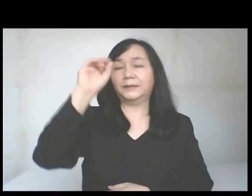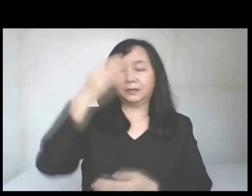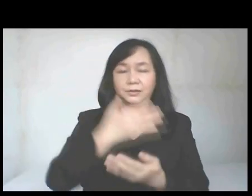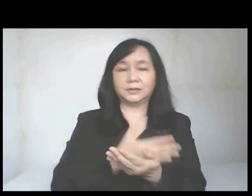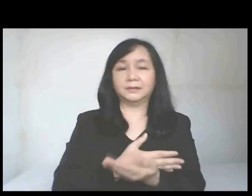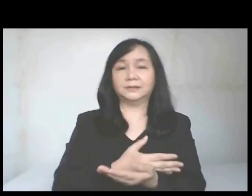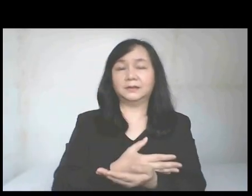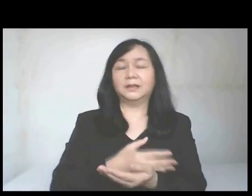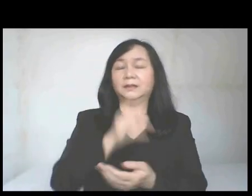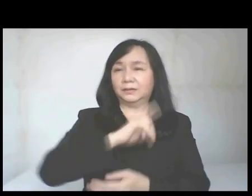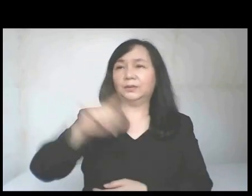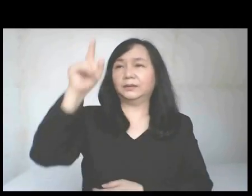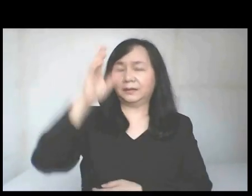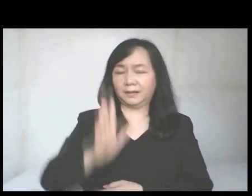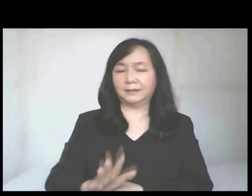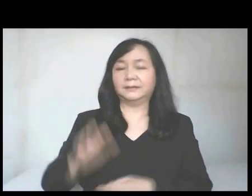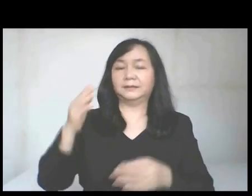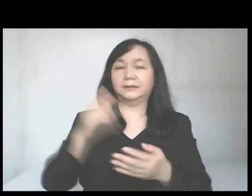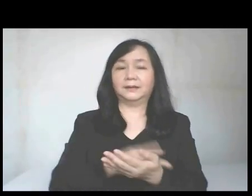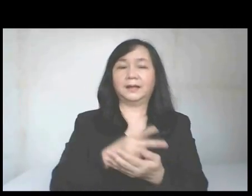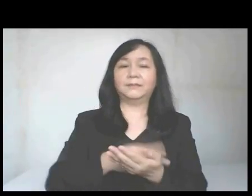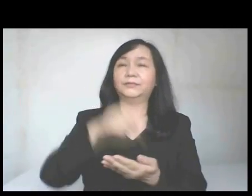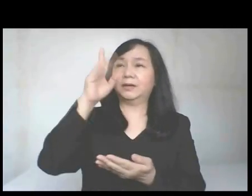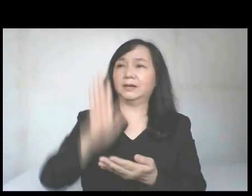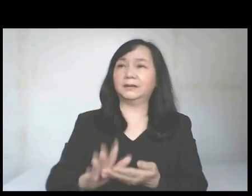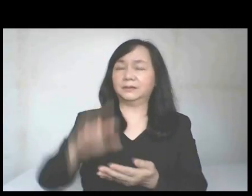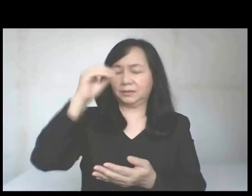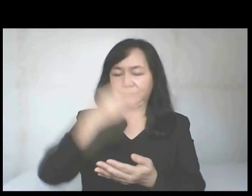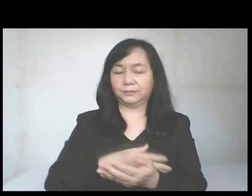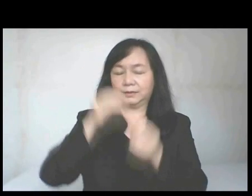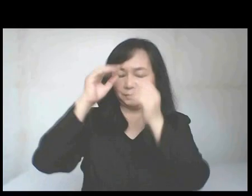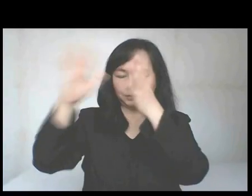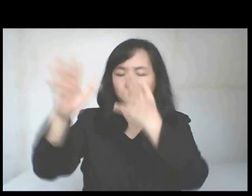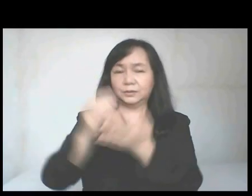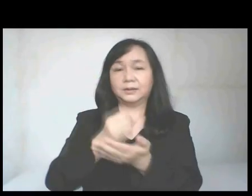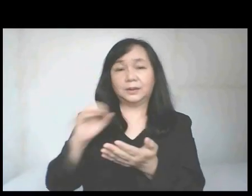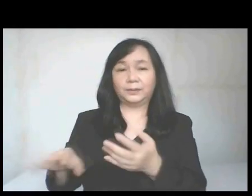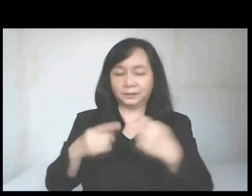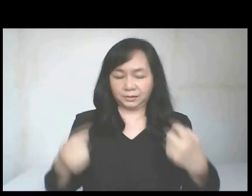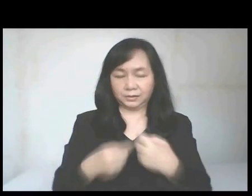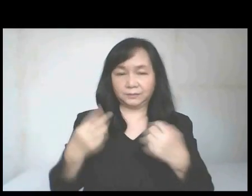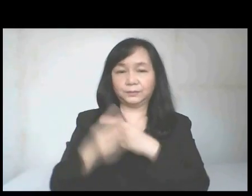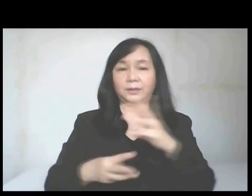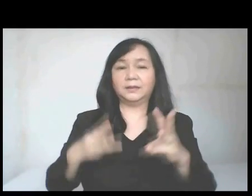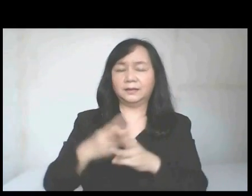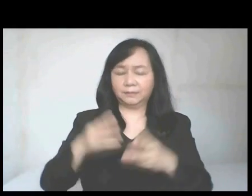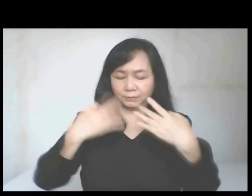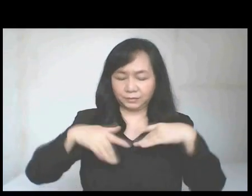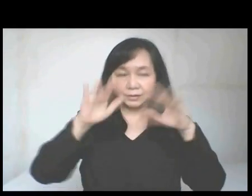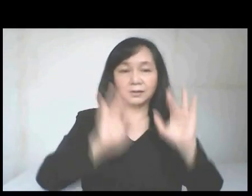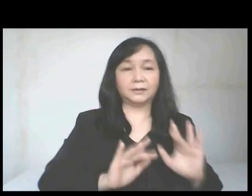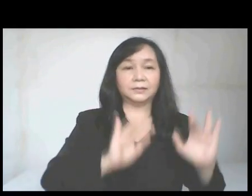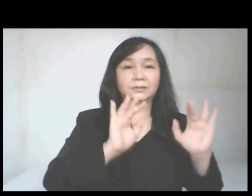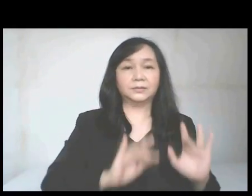Only Begotten Son, Lord God, Lamb of God, Son of the Father, you take away the sins of the world. Have